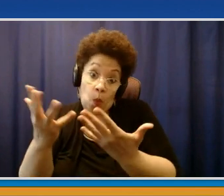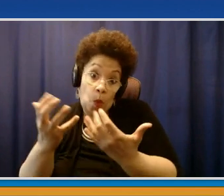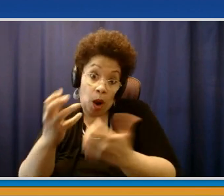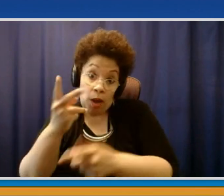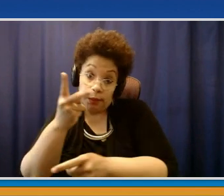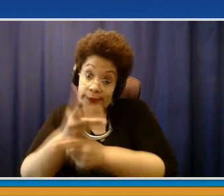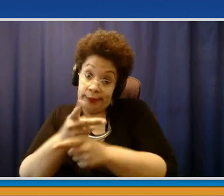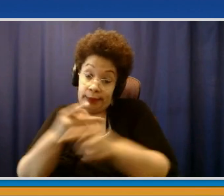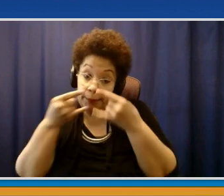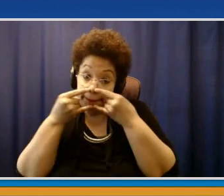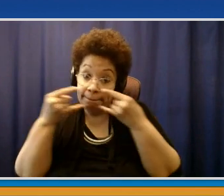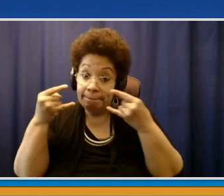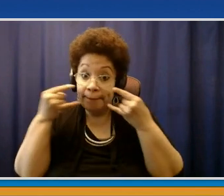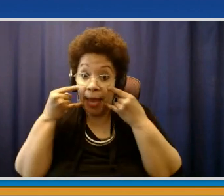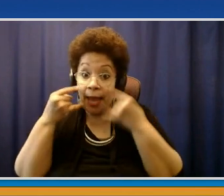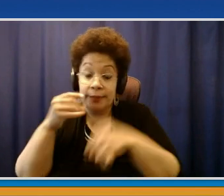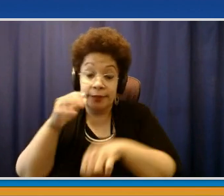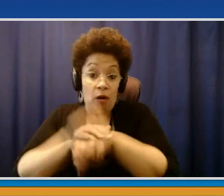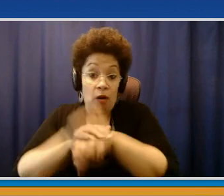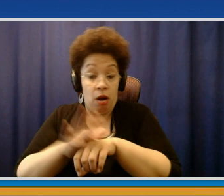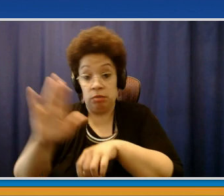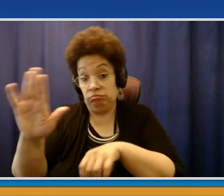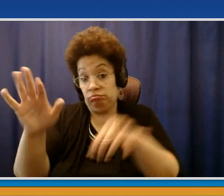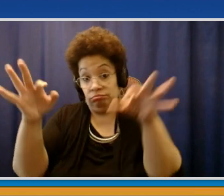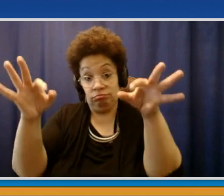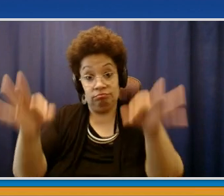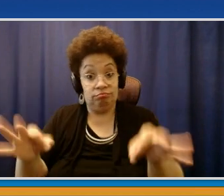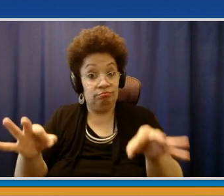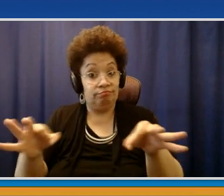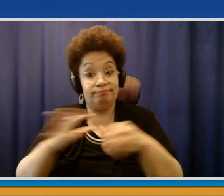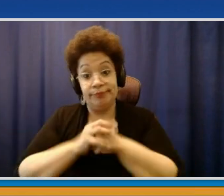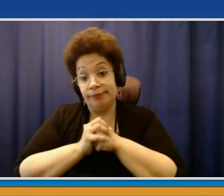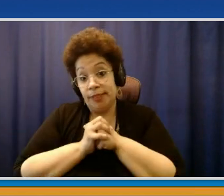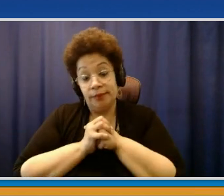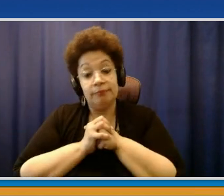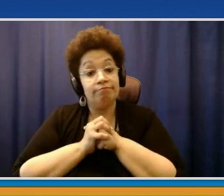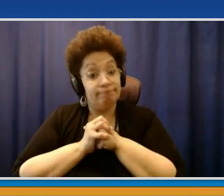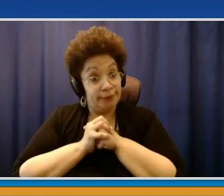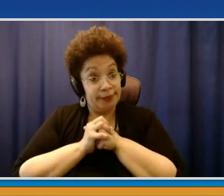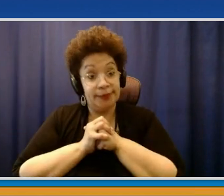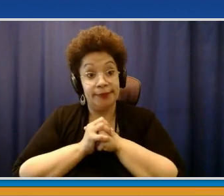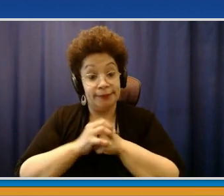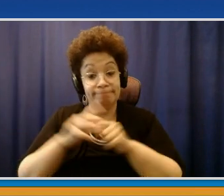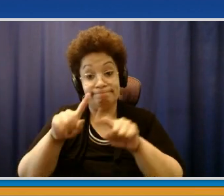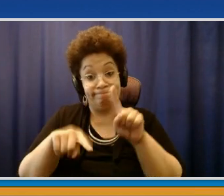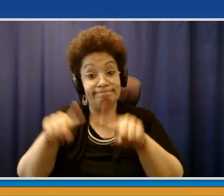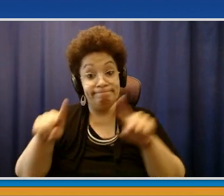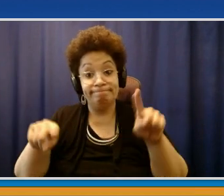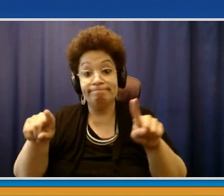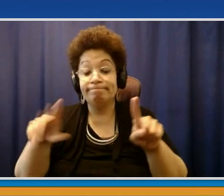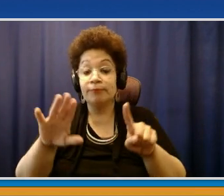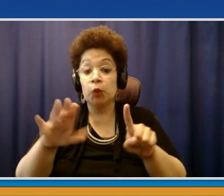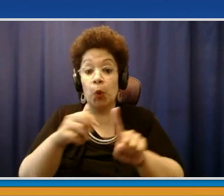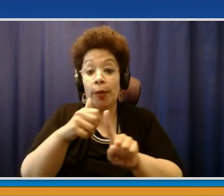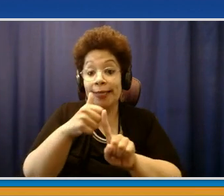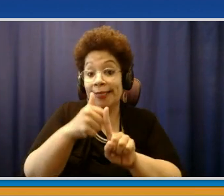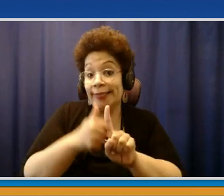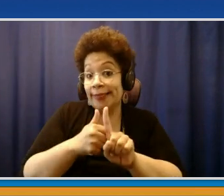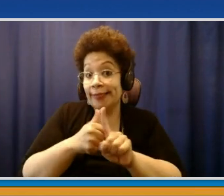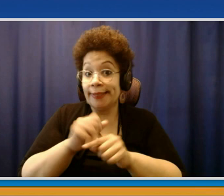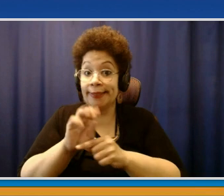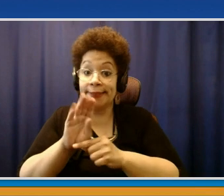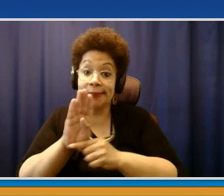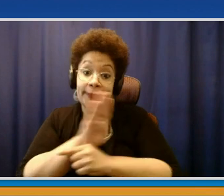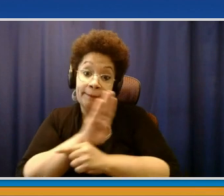may not. It's not required unless they fall into one of these different categories. And so each of the different businesses and entities, religious institutions,